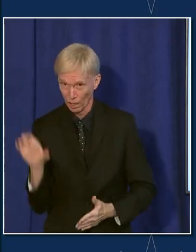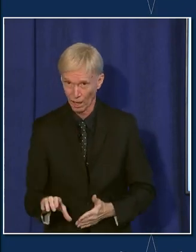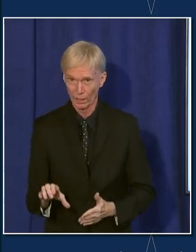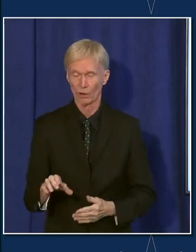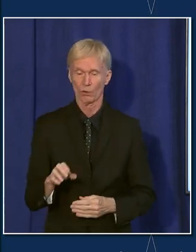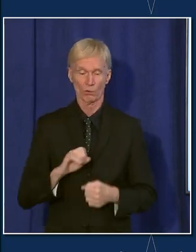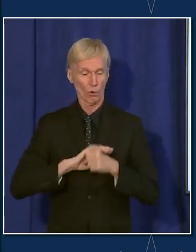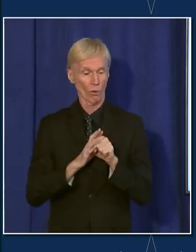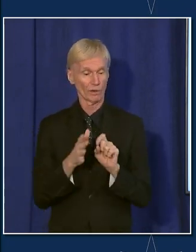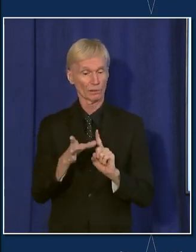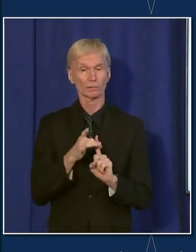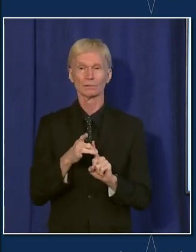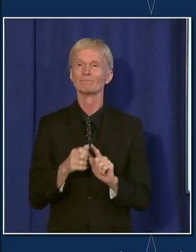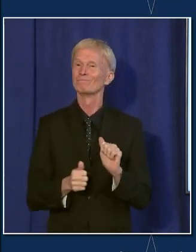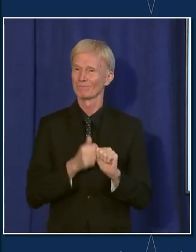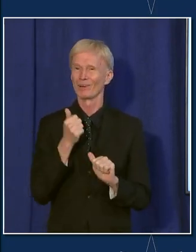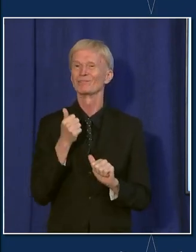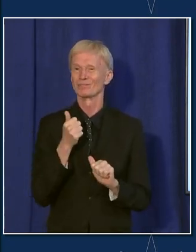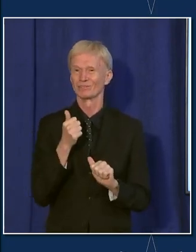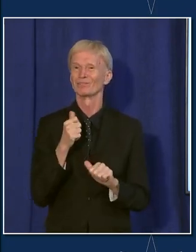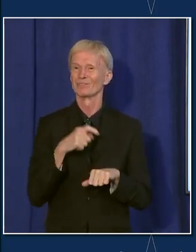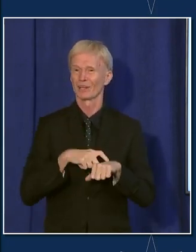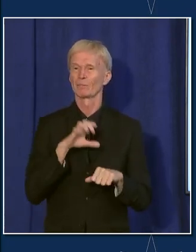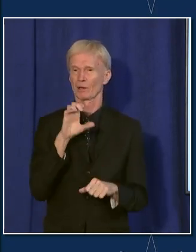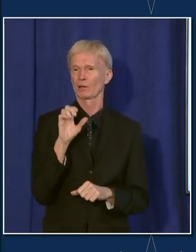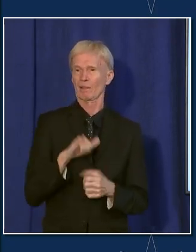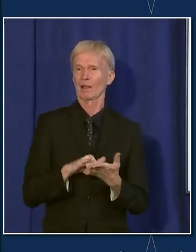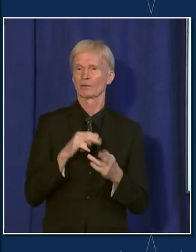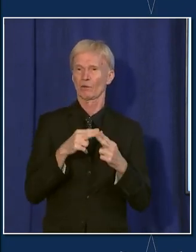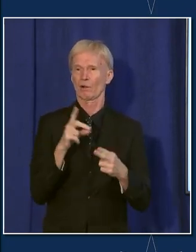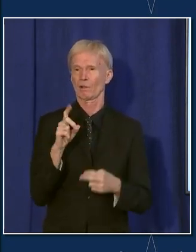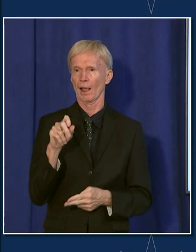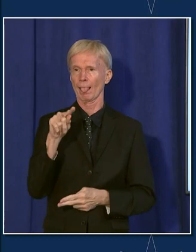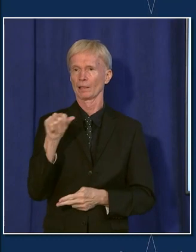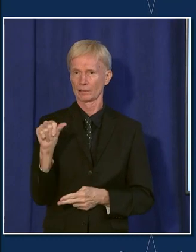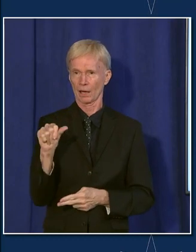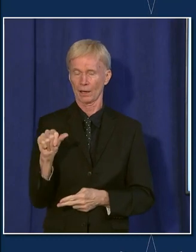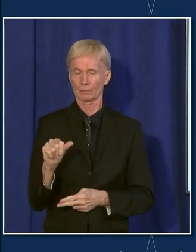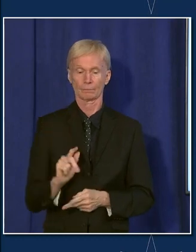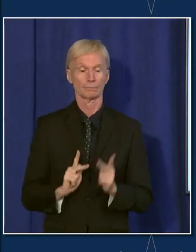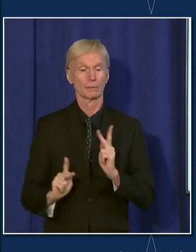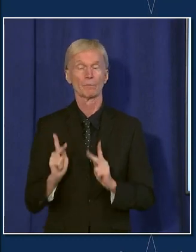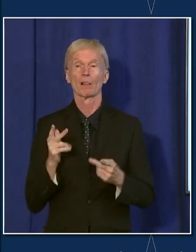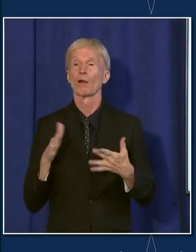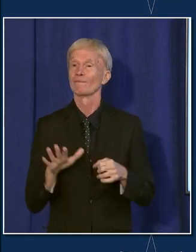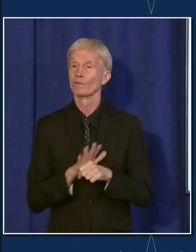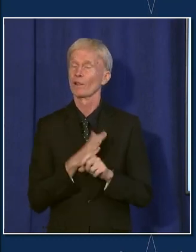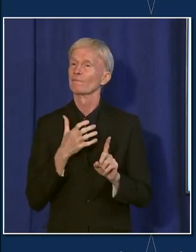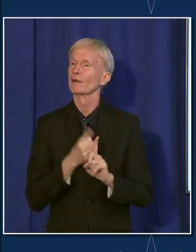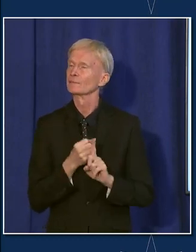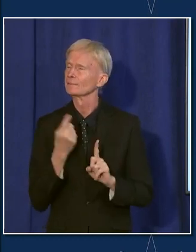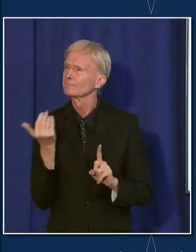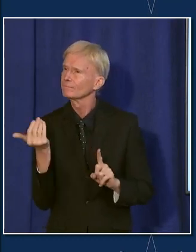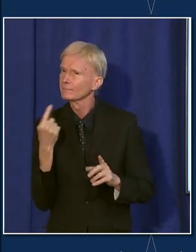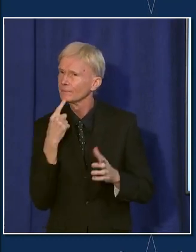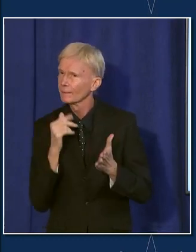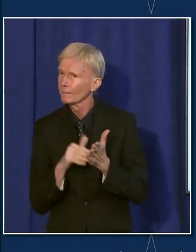almost always delta. And for folks who are vaccinated, can you remind me, you asked.